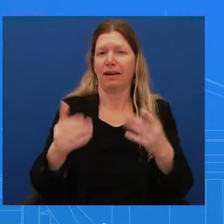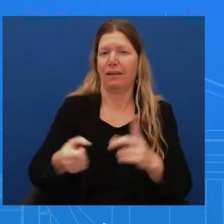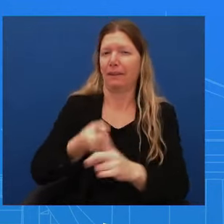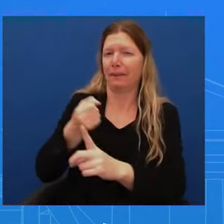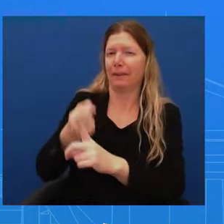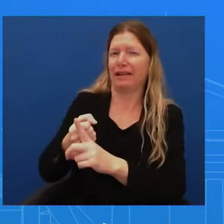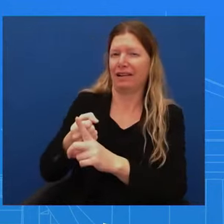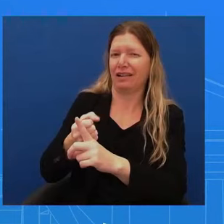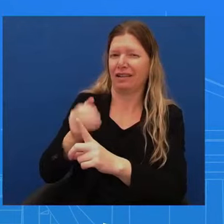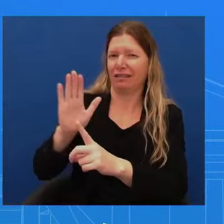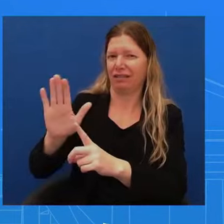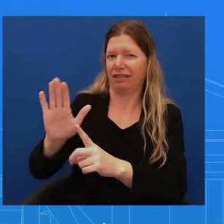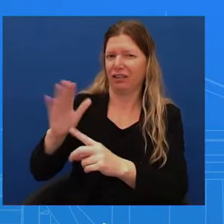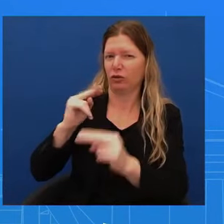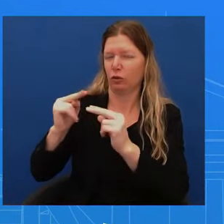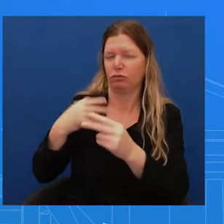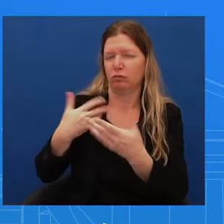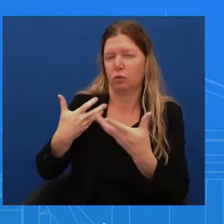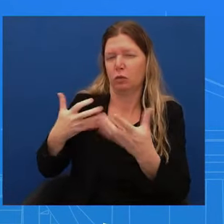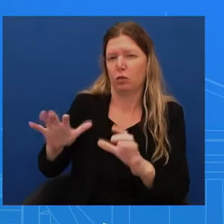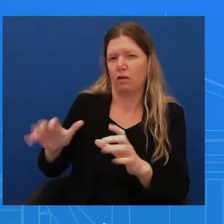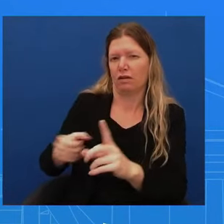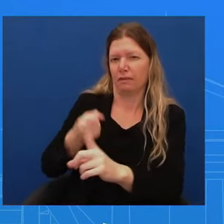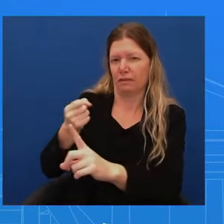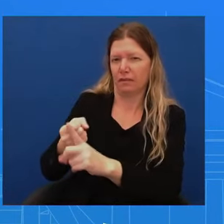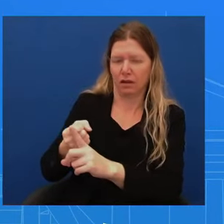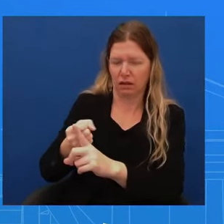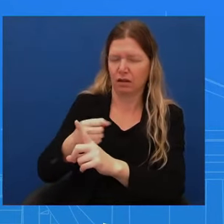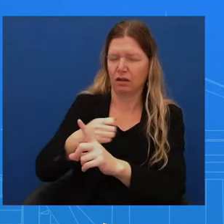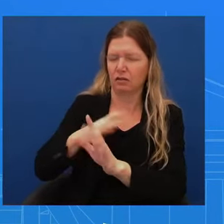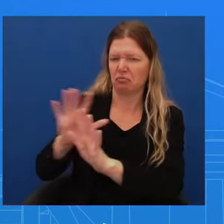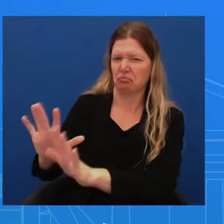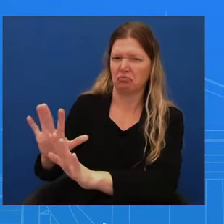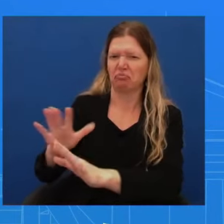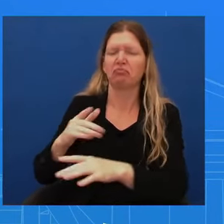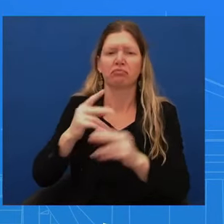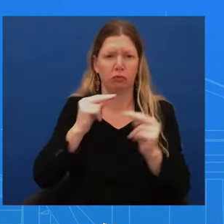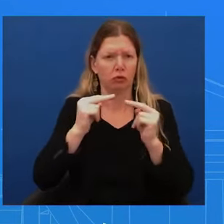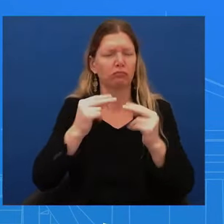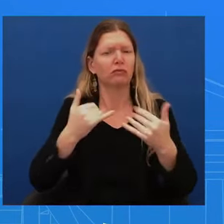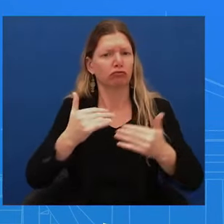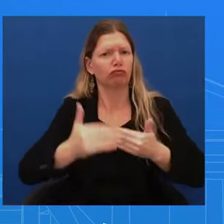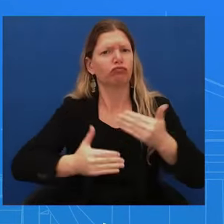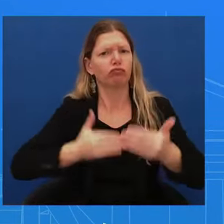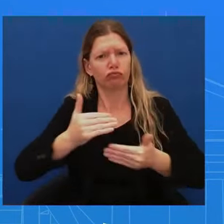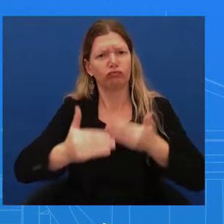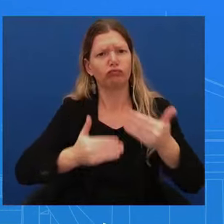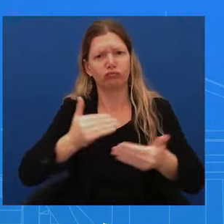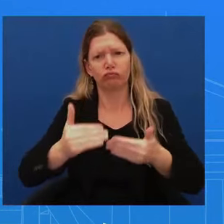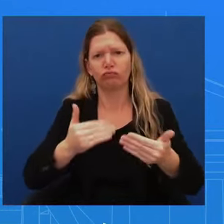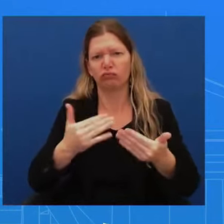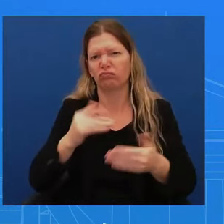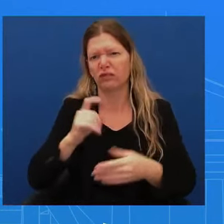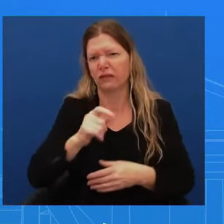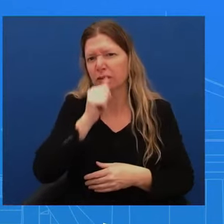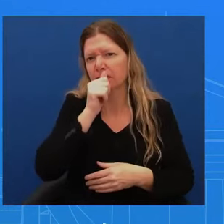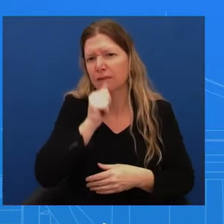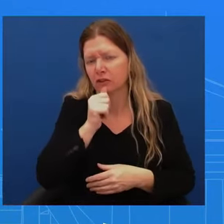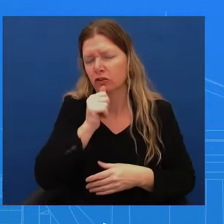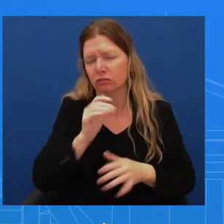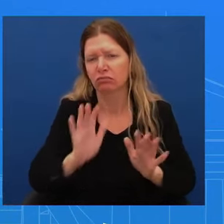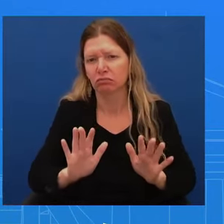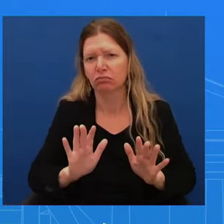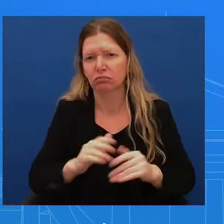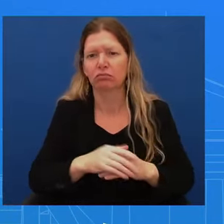believe that process is headed in the right direction and we appreciate that both Republicans and Democrats are coming together and trying to find a